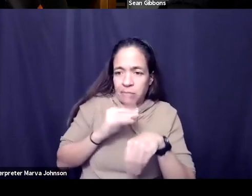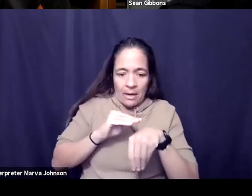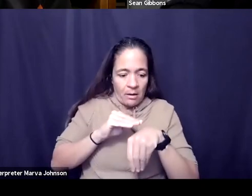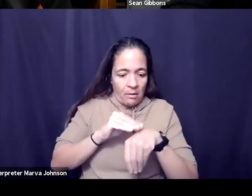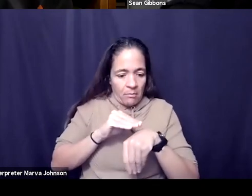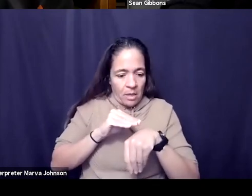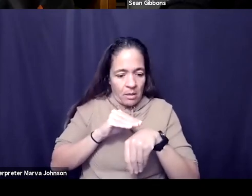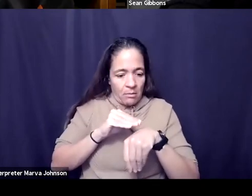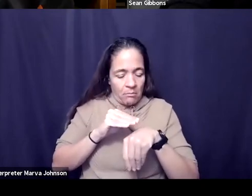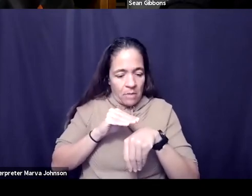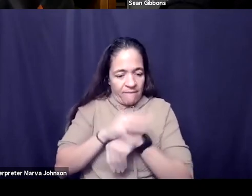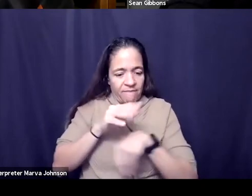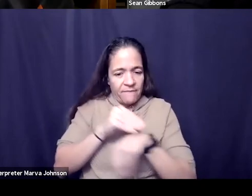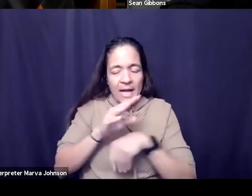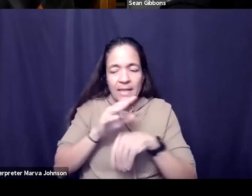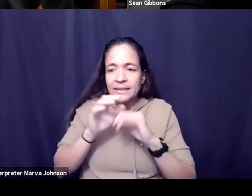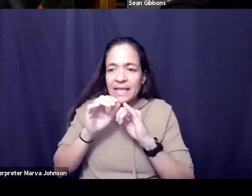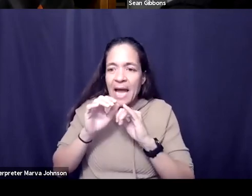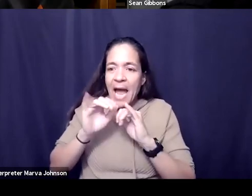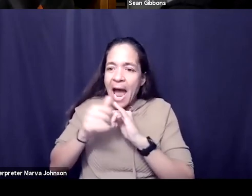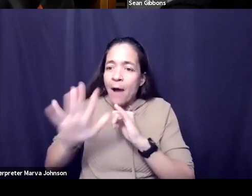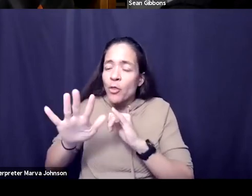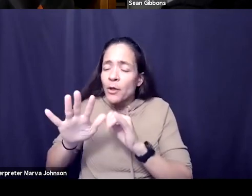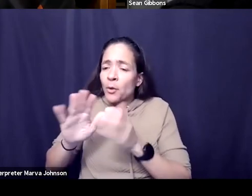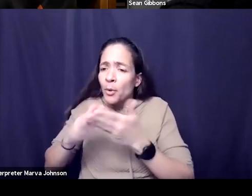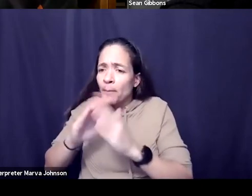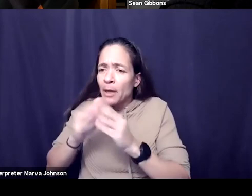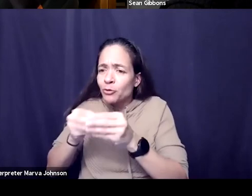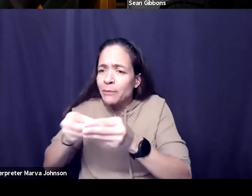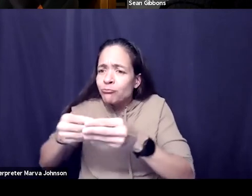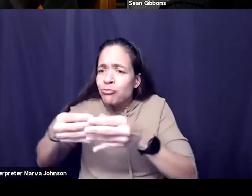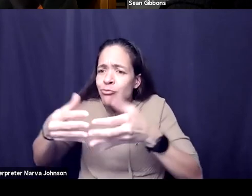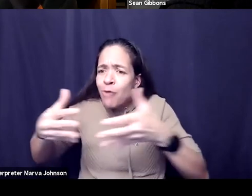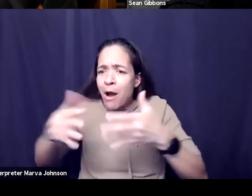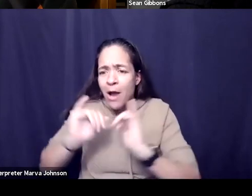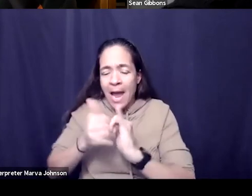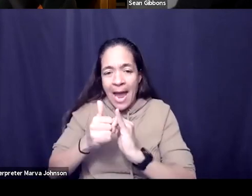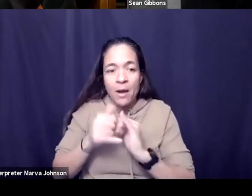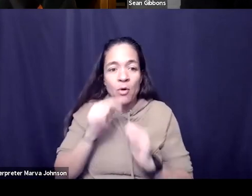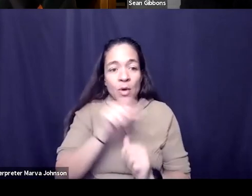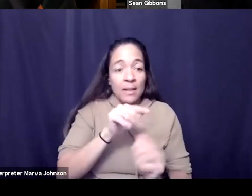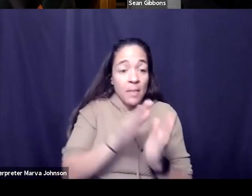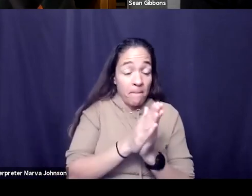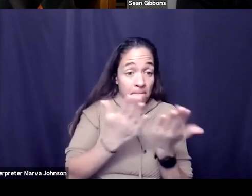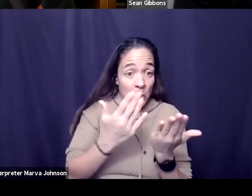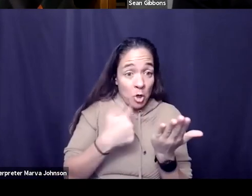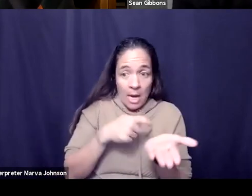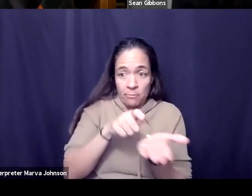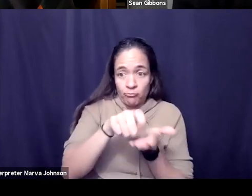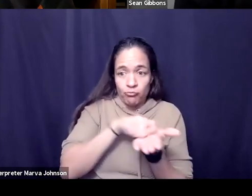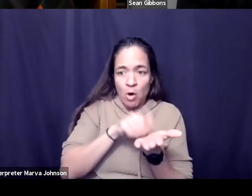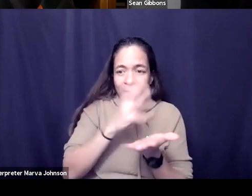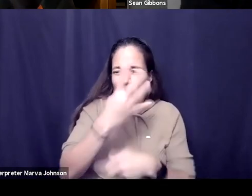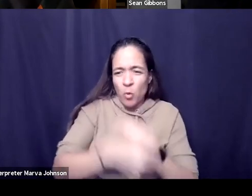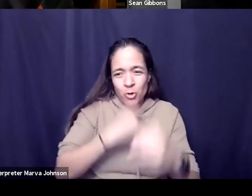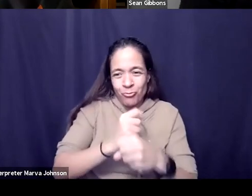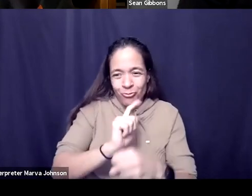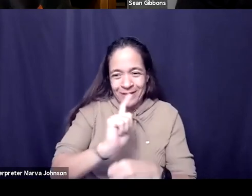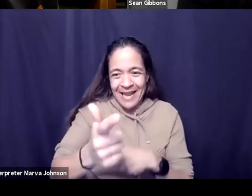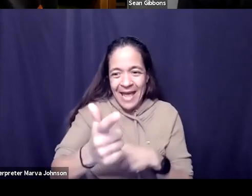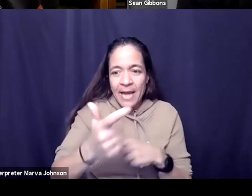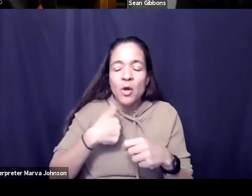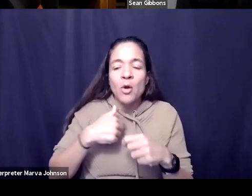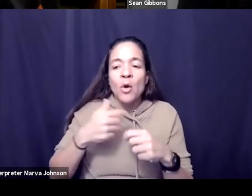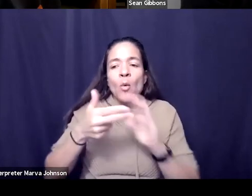their community and you know in our in my book get together which i wrote you know four years later we define a community